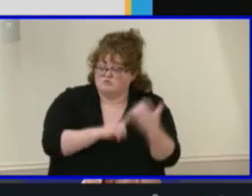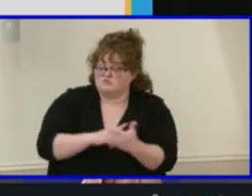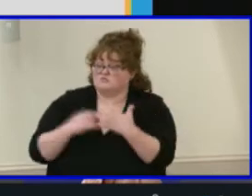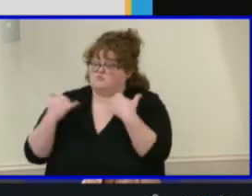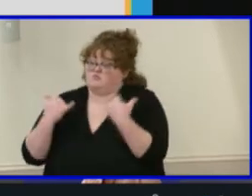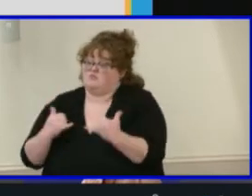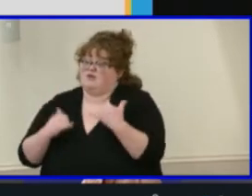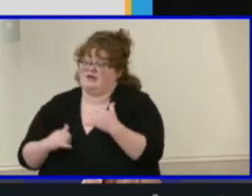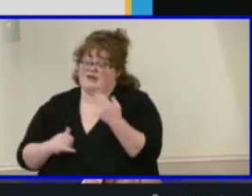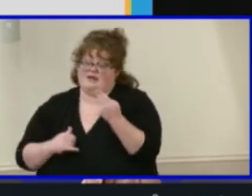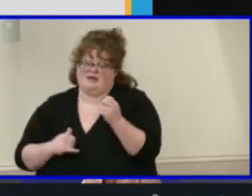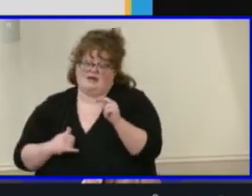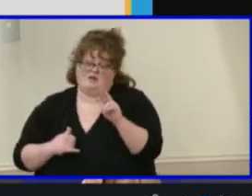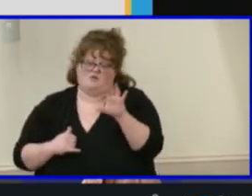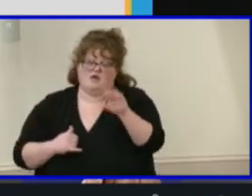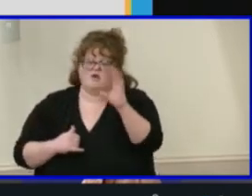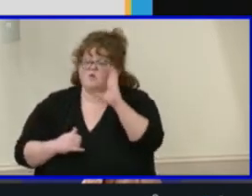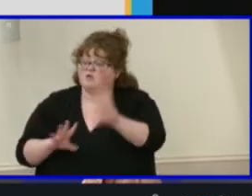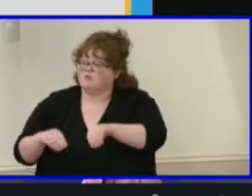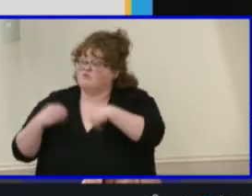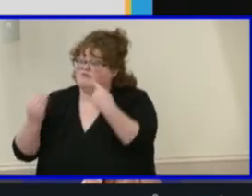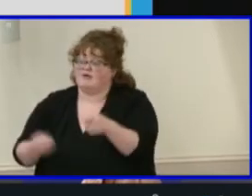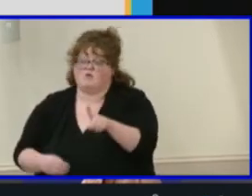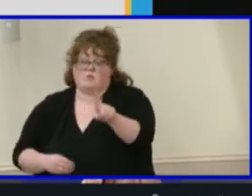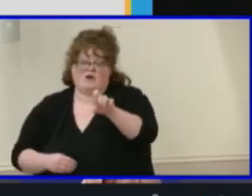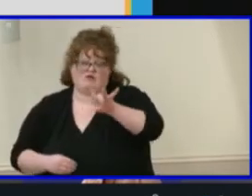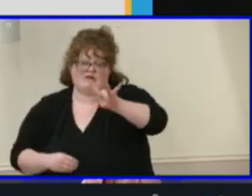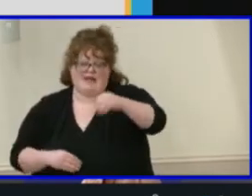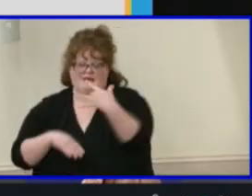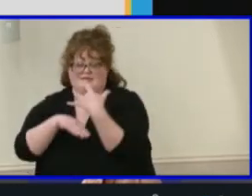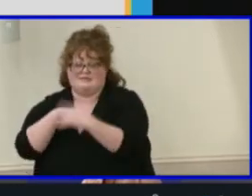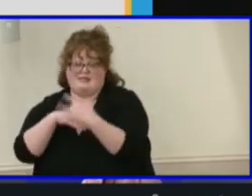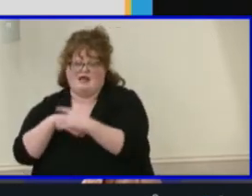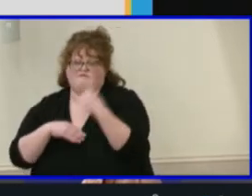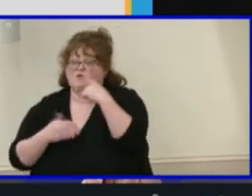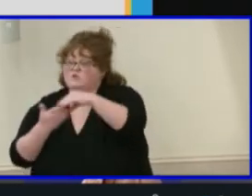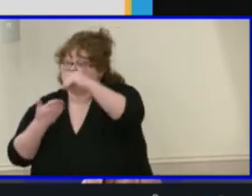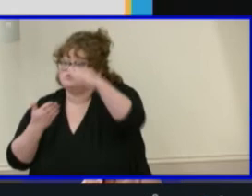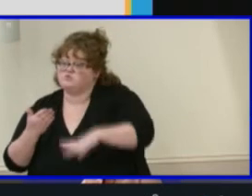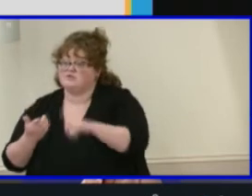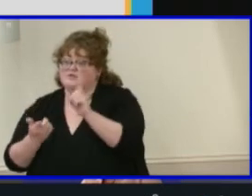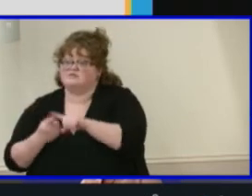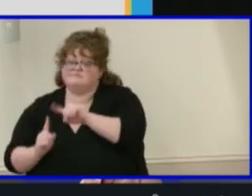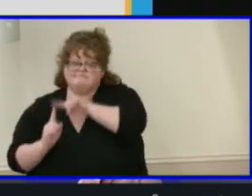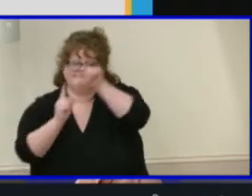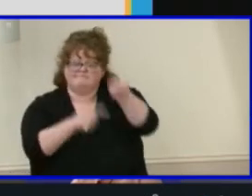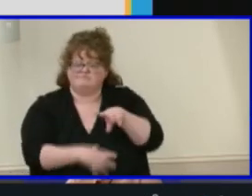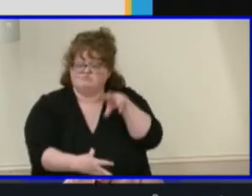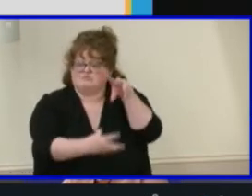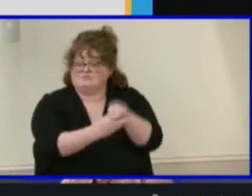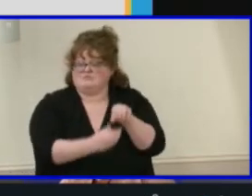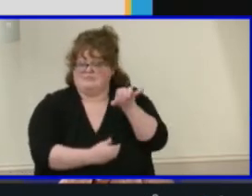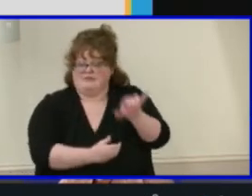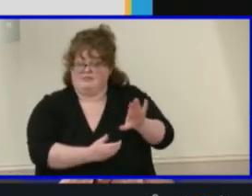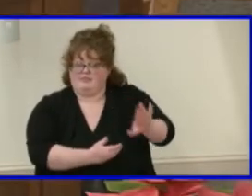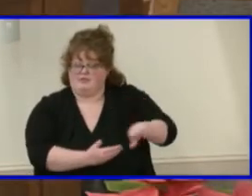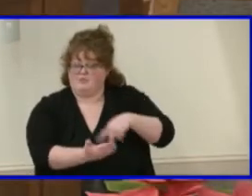180 slots to students to participate in the Maggie Walker program.